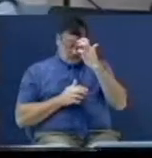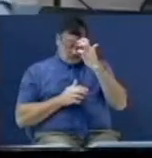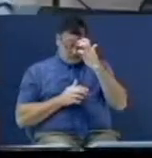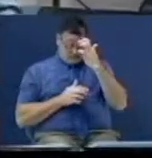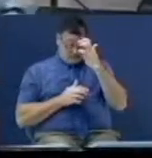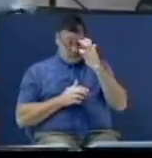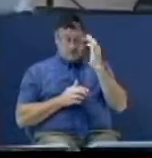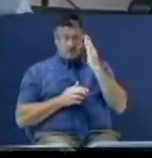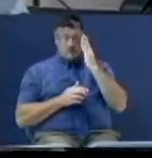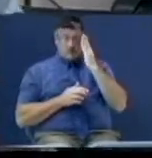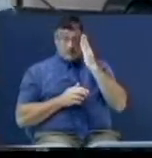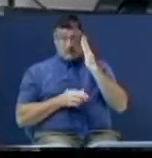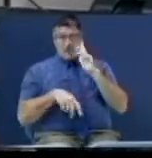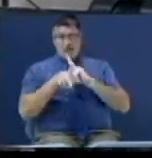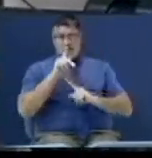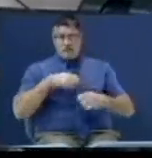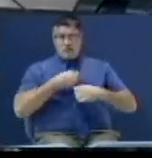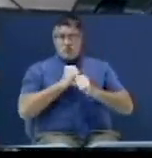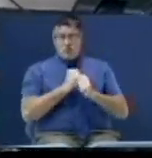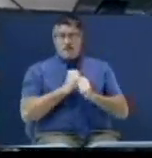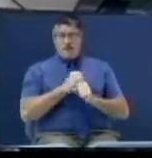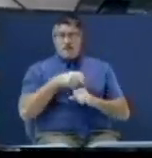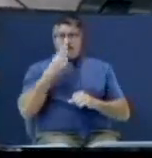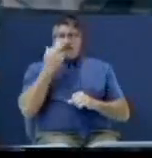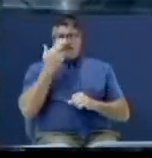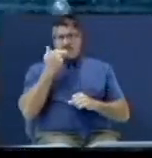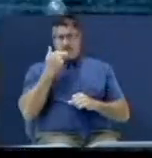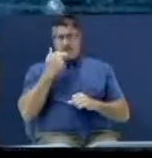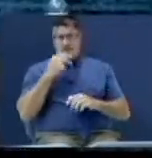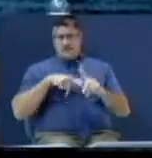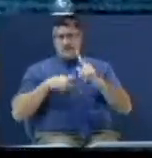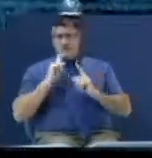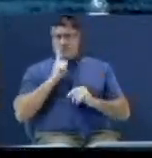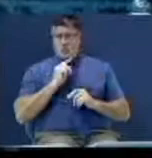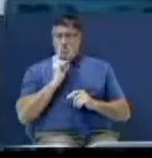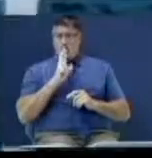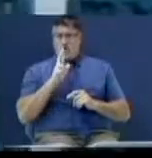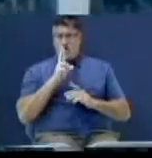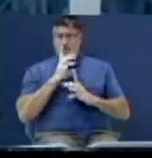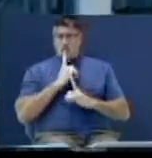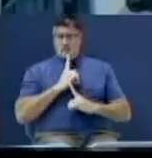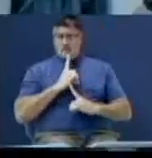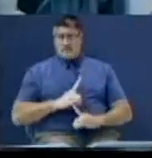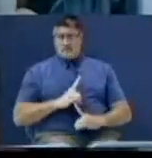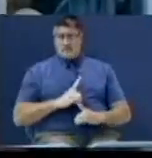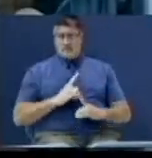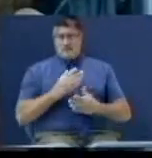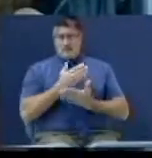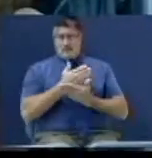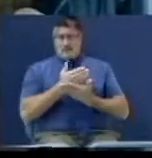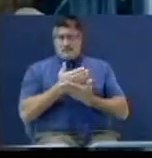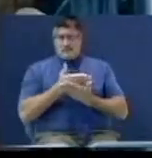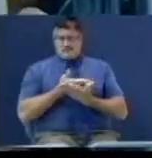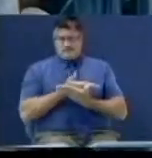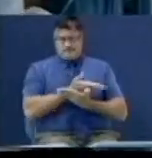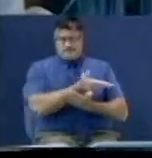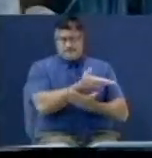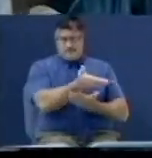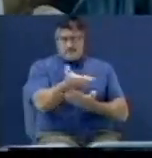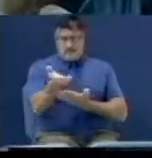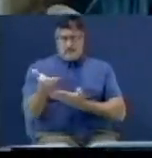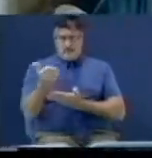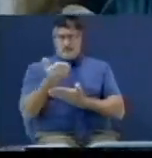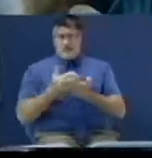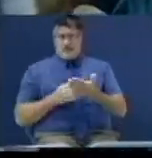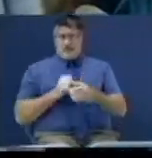You know, a lot of people make fun of people that are depressed. I'll give you a little pastoral counsel. You might not want to do